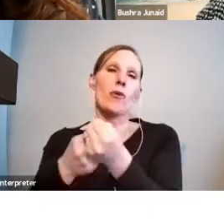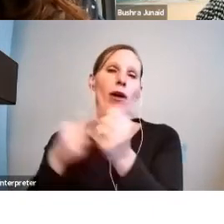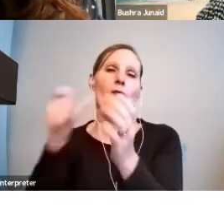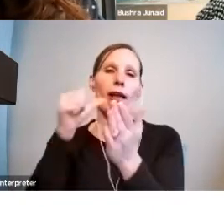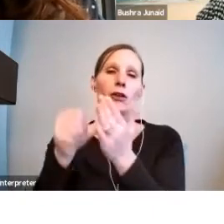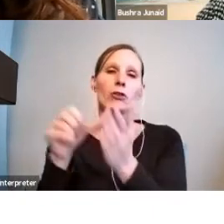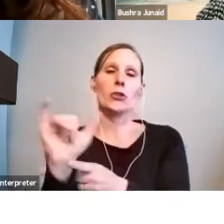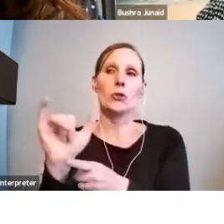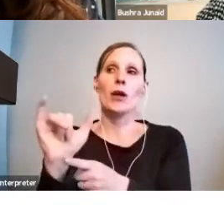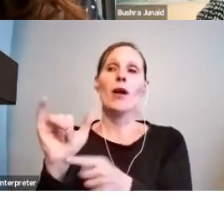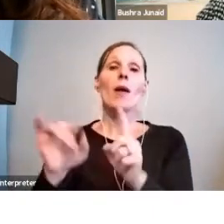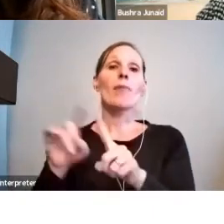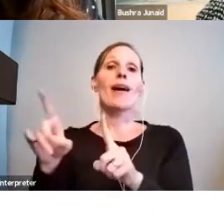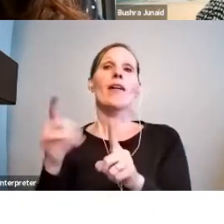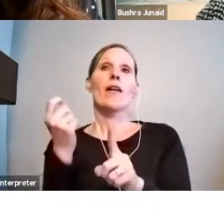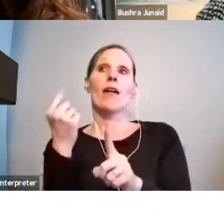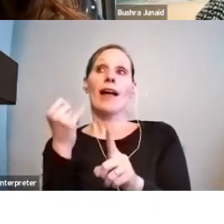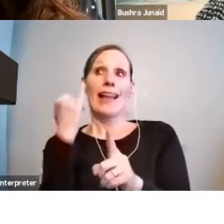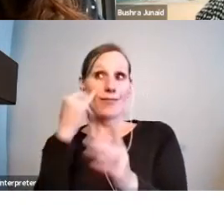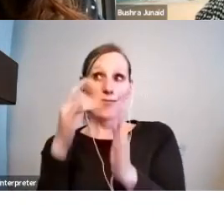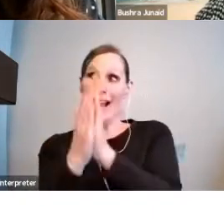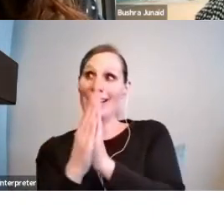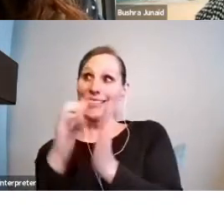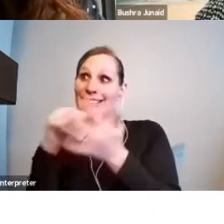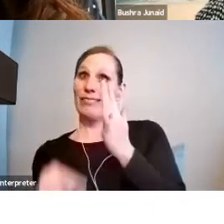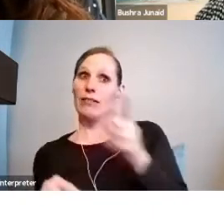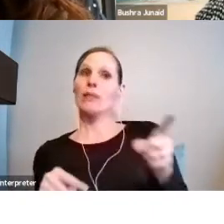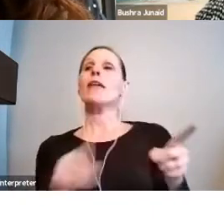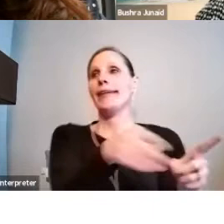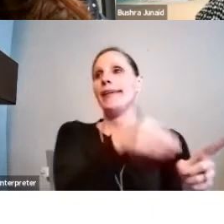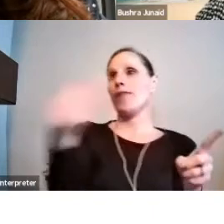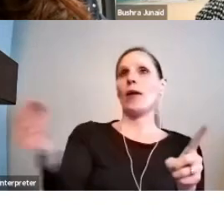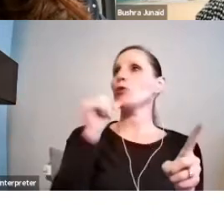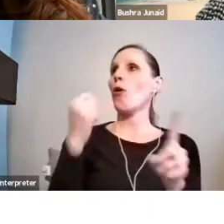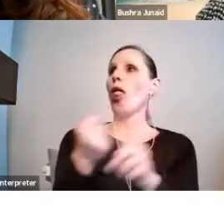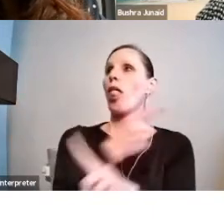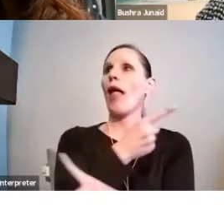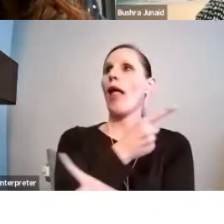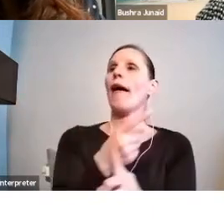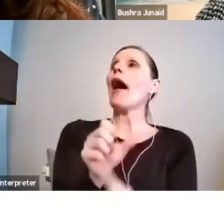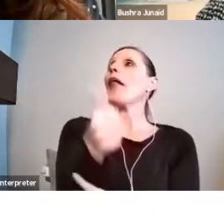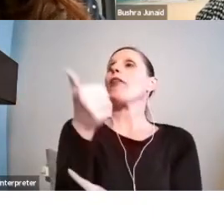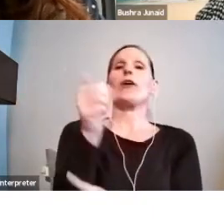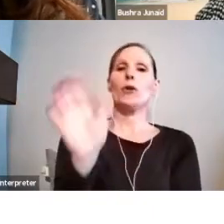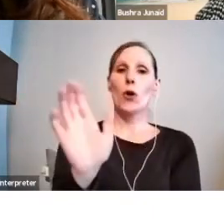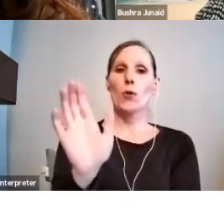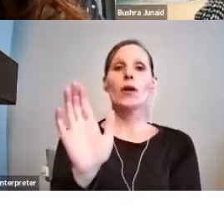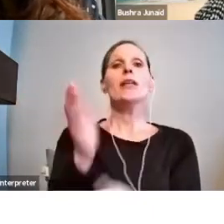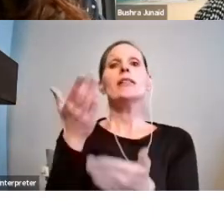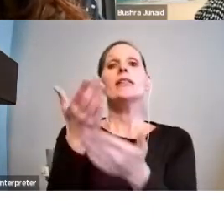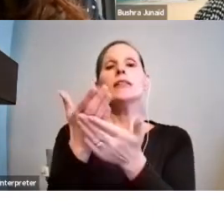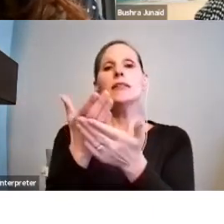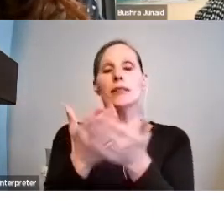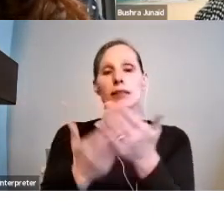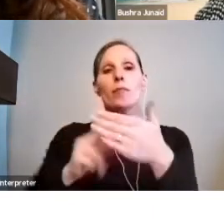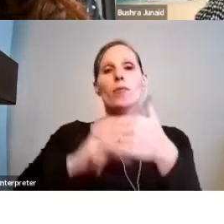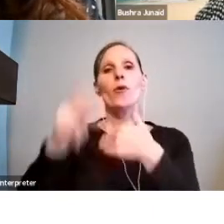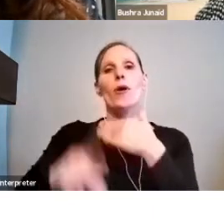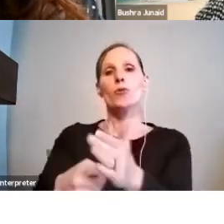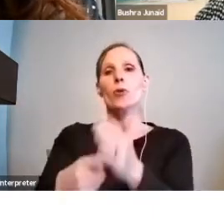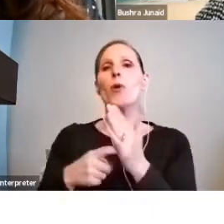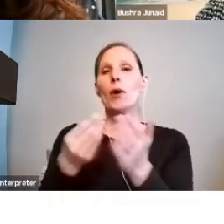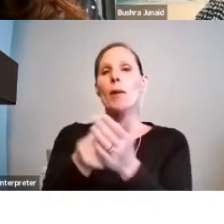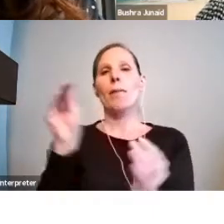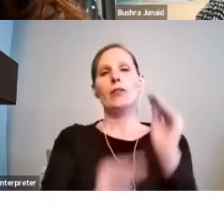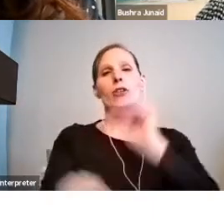provide what is requested in the particular application. Some programs will also have a budget form to indicate your project